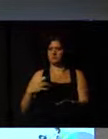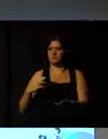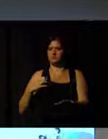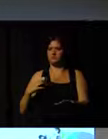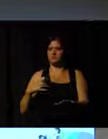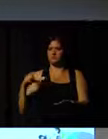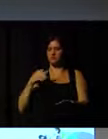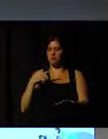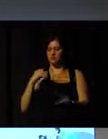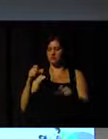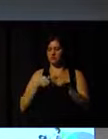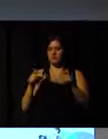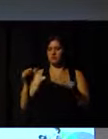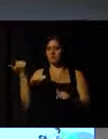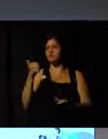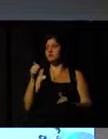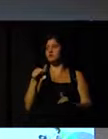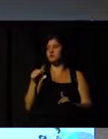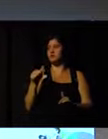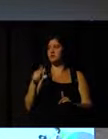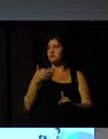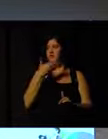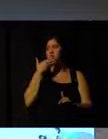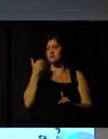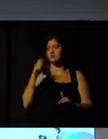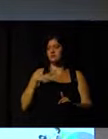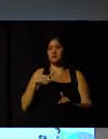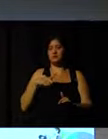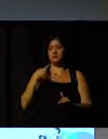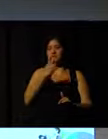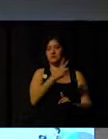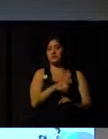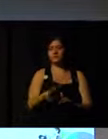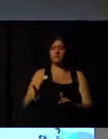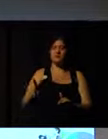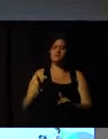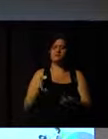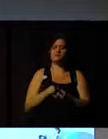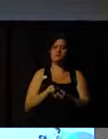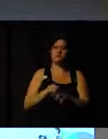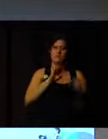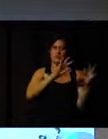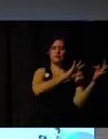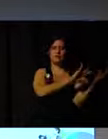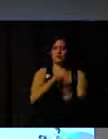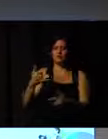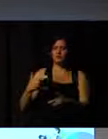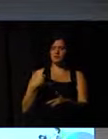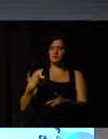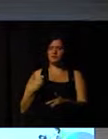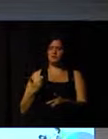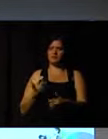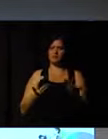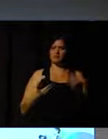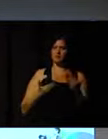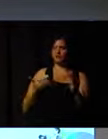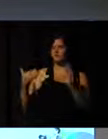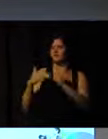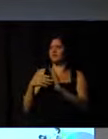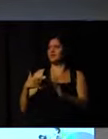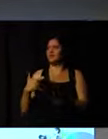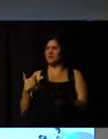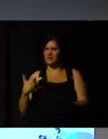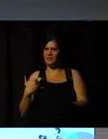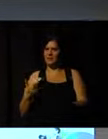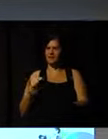very varied. People from all walks of life, all ages. And that obviously was great. I think if you